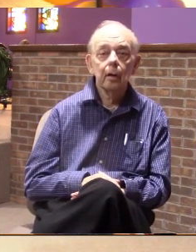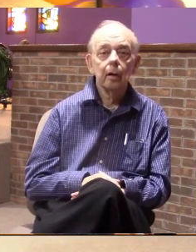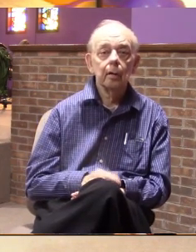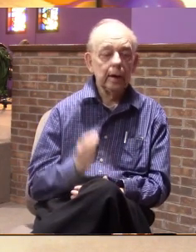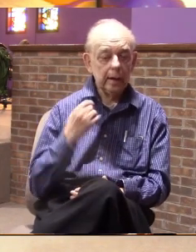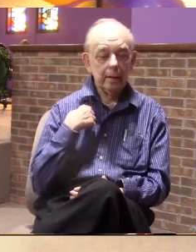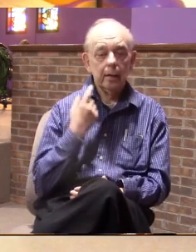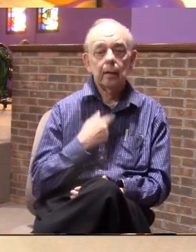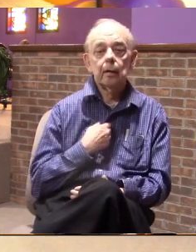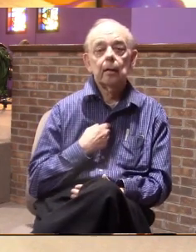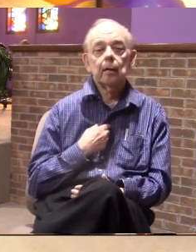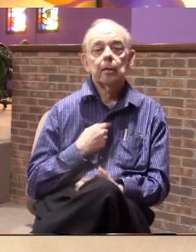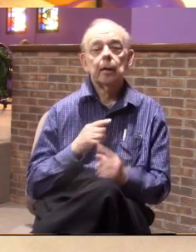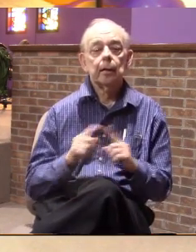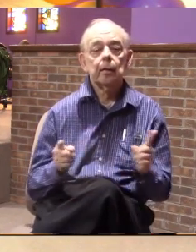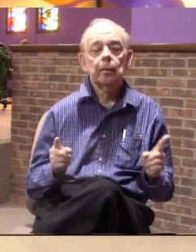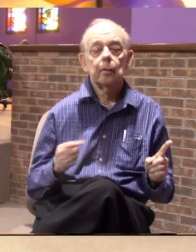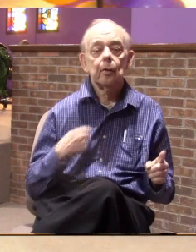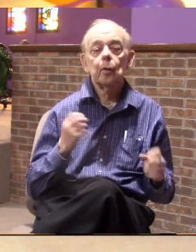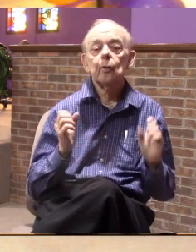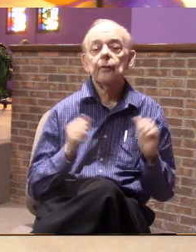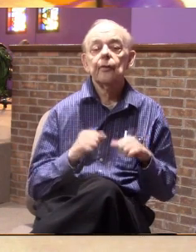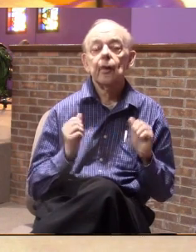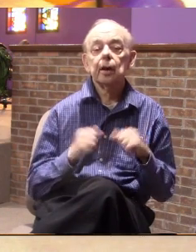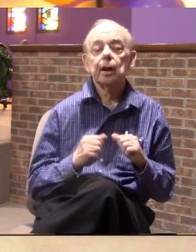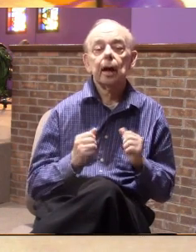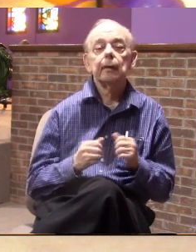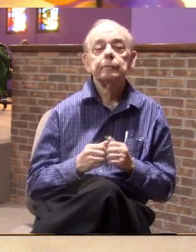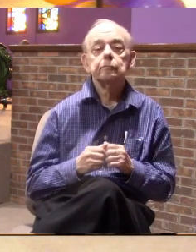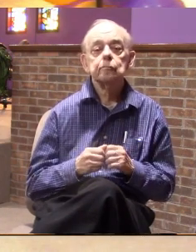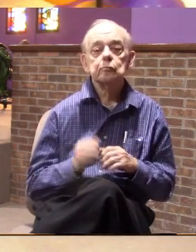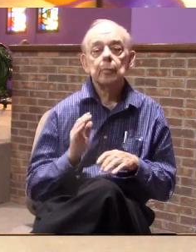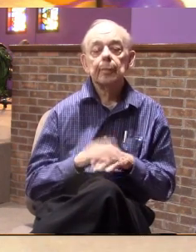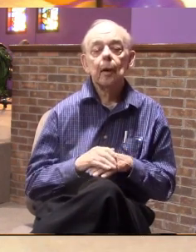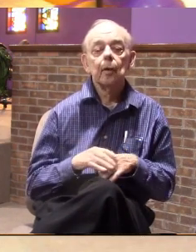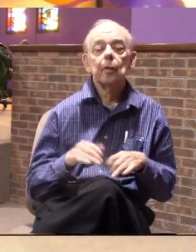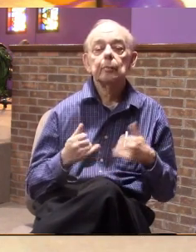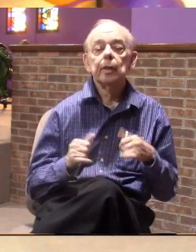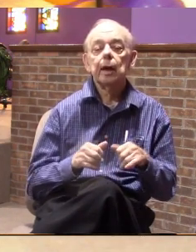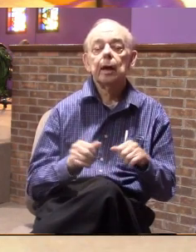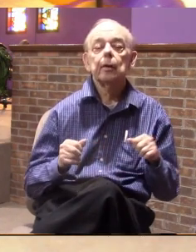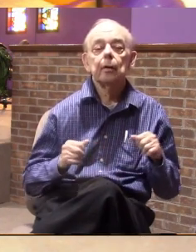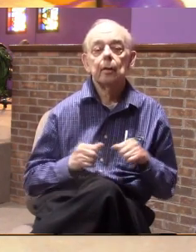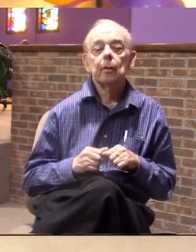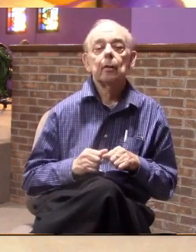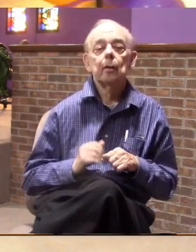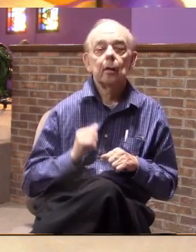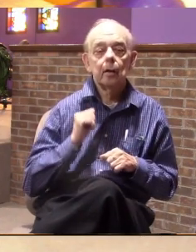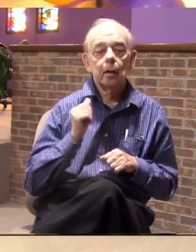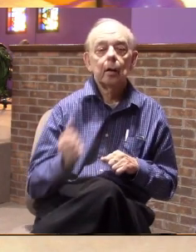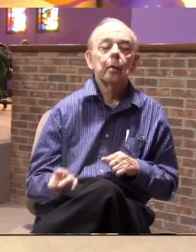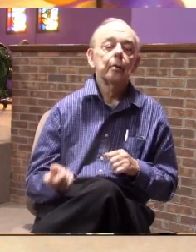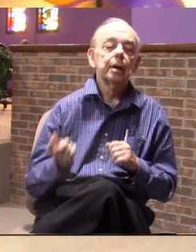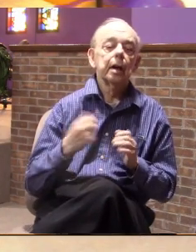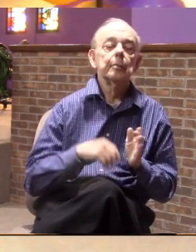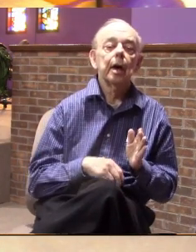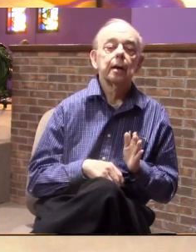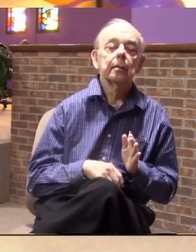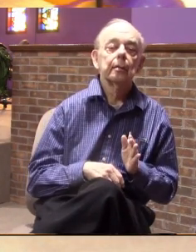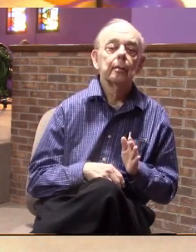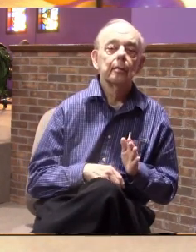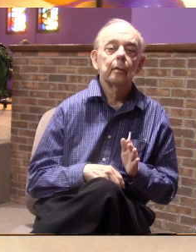If we ever had a difference, we fought it out on the playground and tomorrow we came back